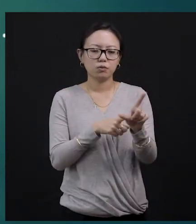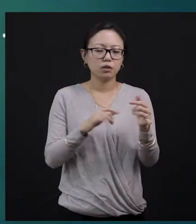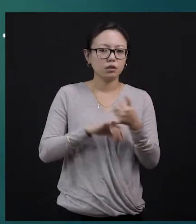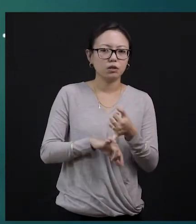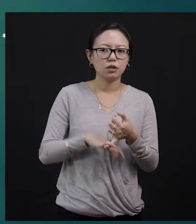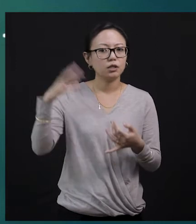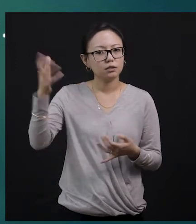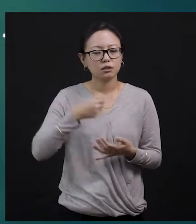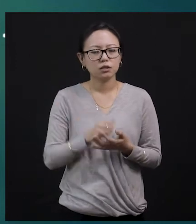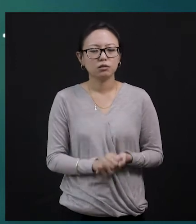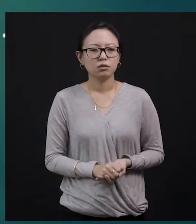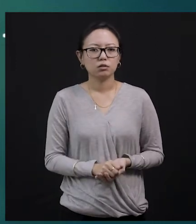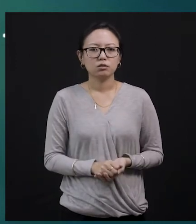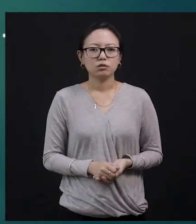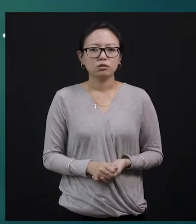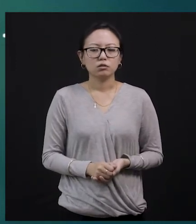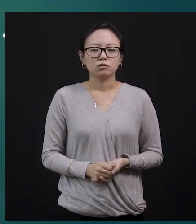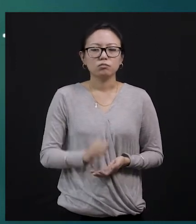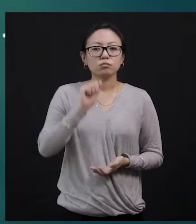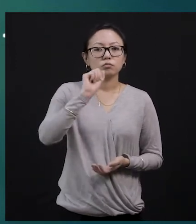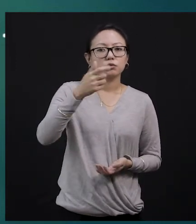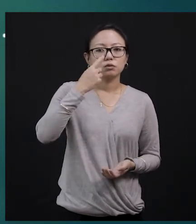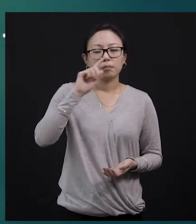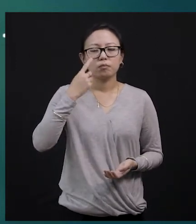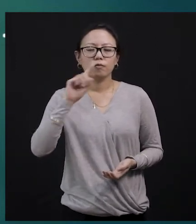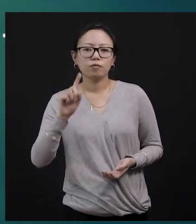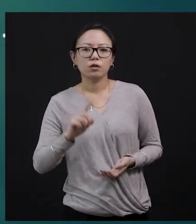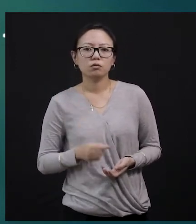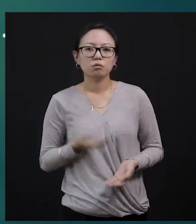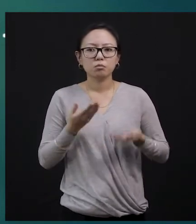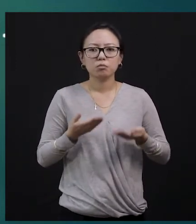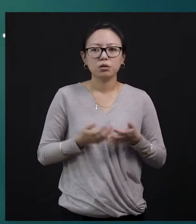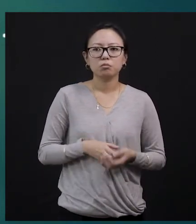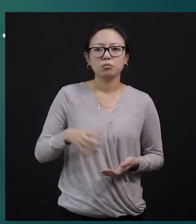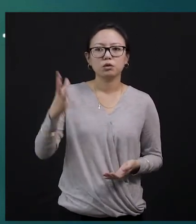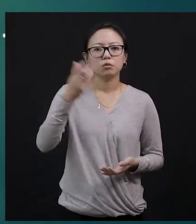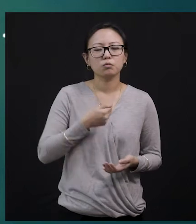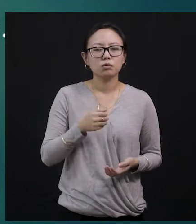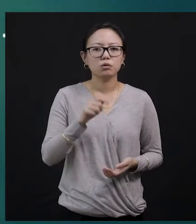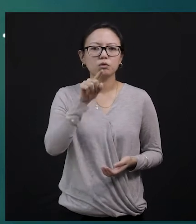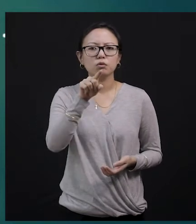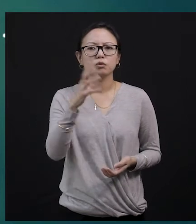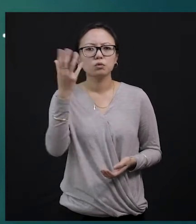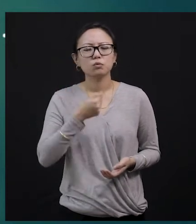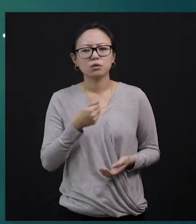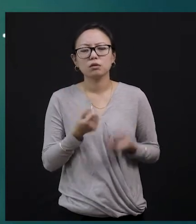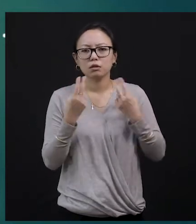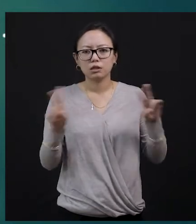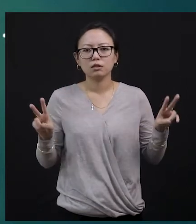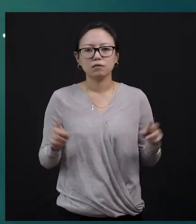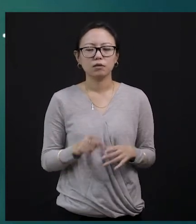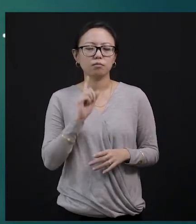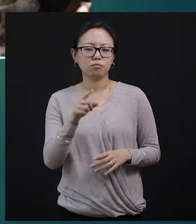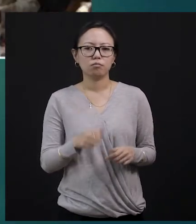your parents liked may not be liked by you. But this is a place for everyone. It brings everyone together. Because they will find everything of